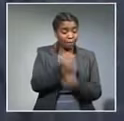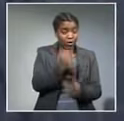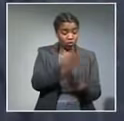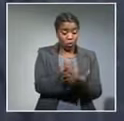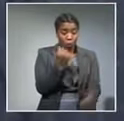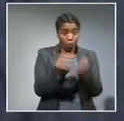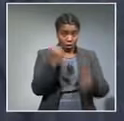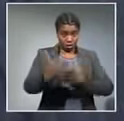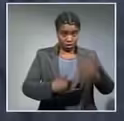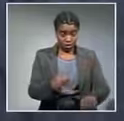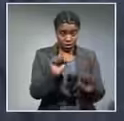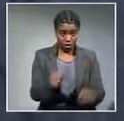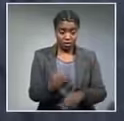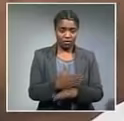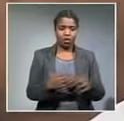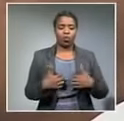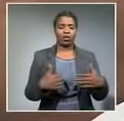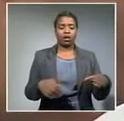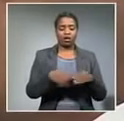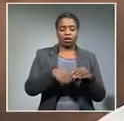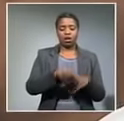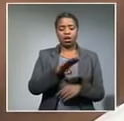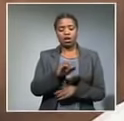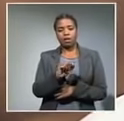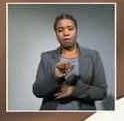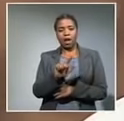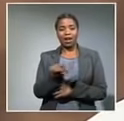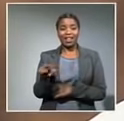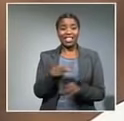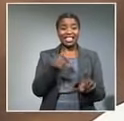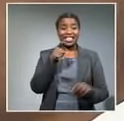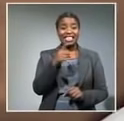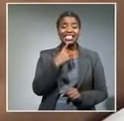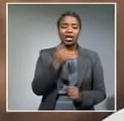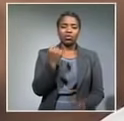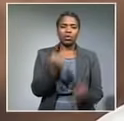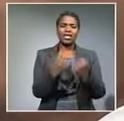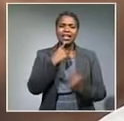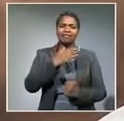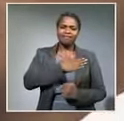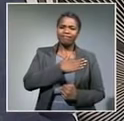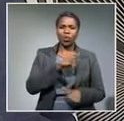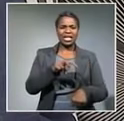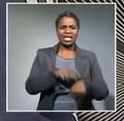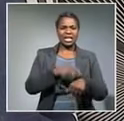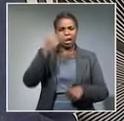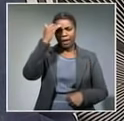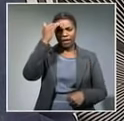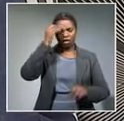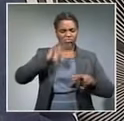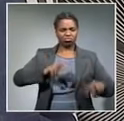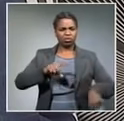proceedings before he can launch a bail application Naya himself told reporters at court today that he doesn't need mental